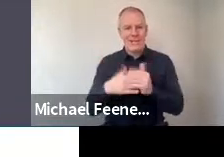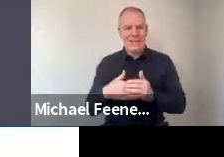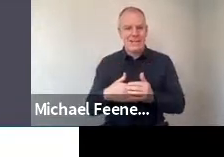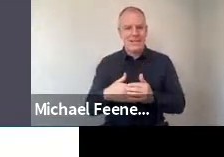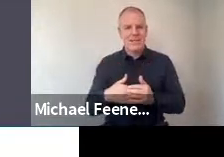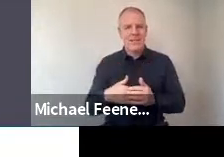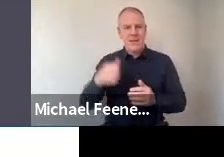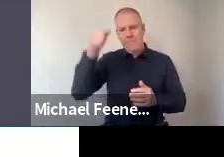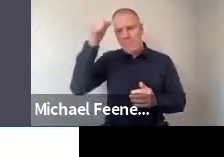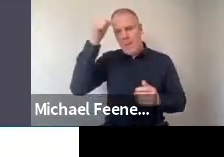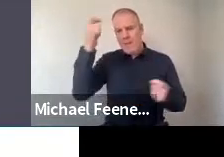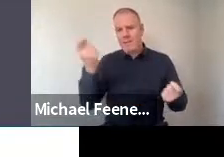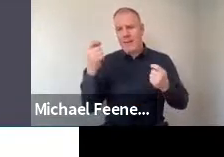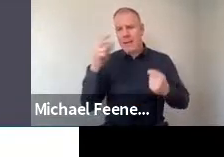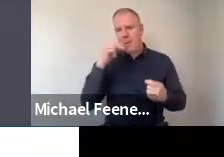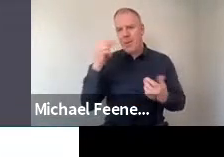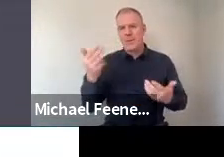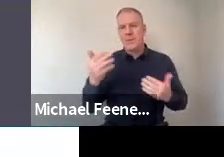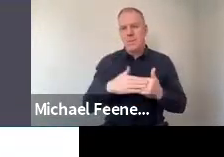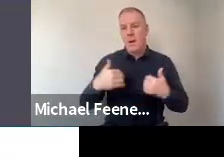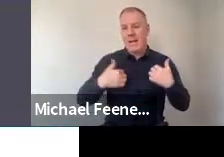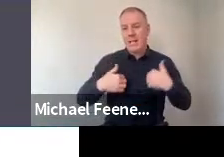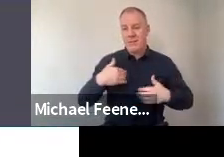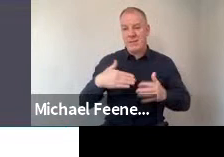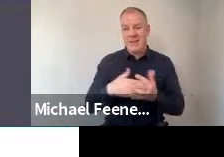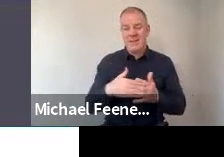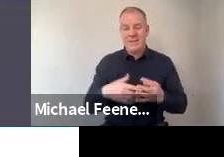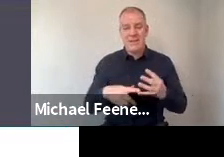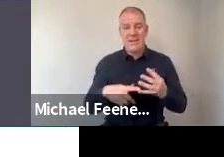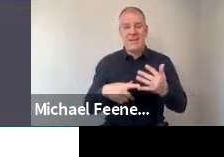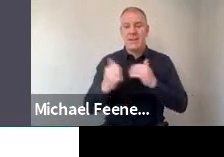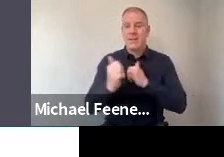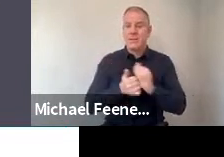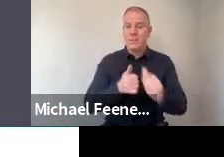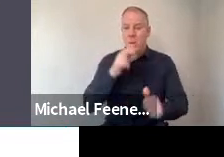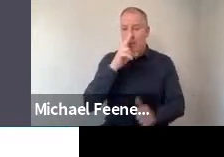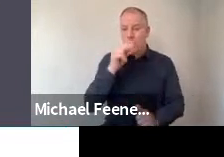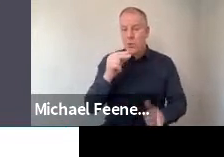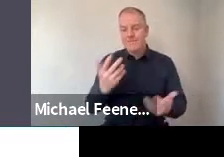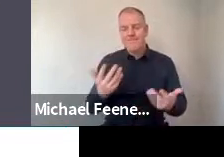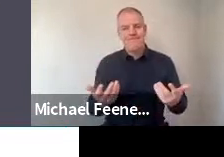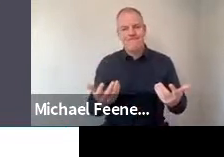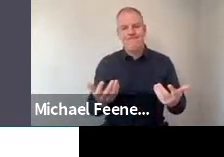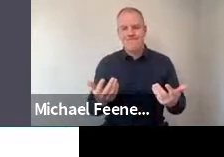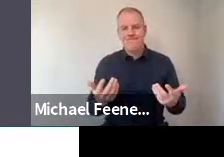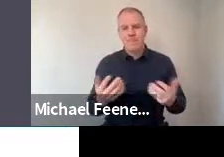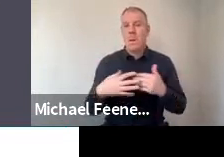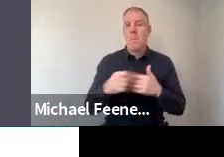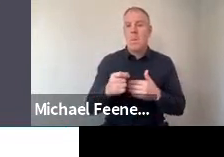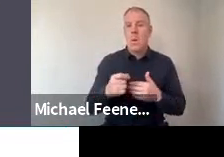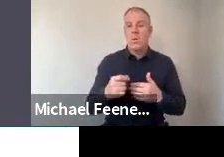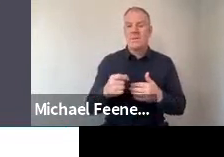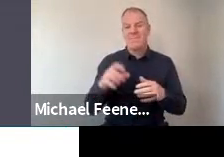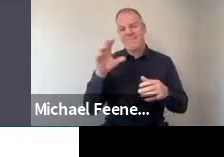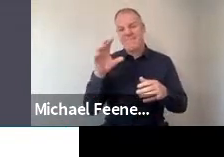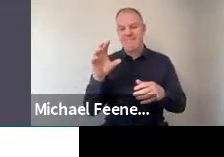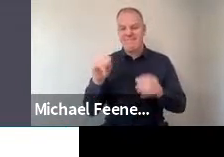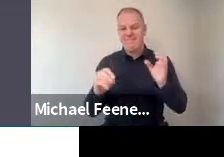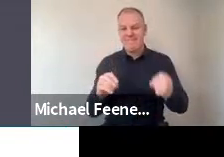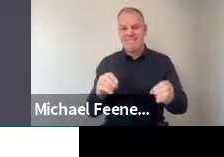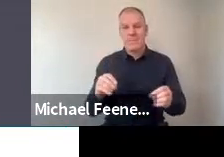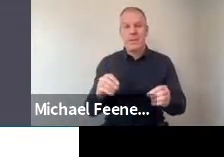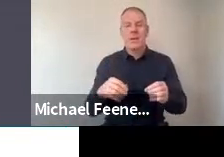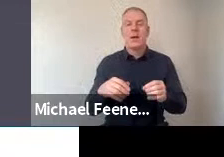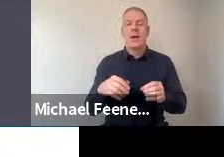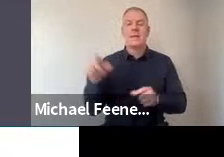Popular entertainment news more interested. Sports news mostly about the same. And science news